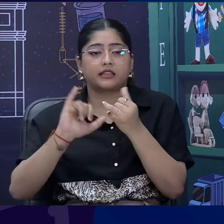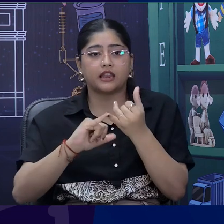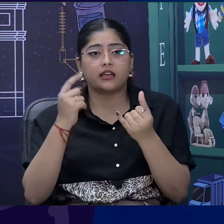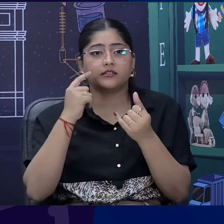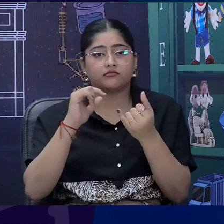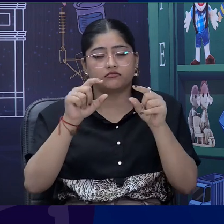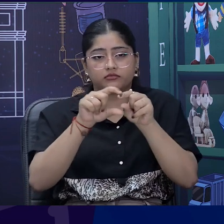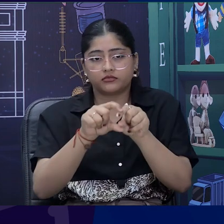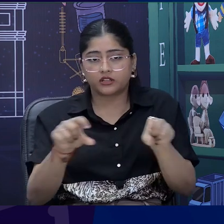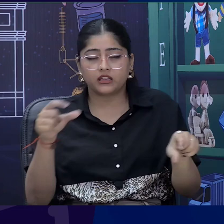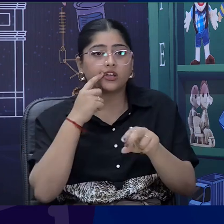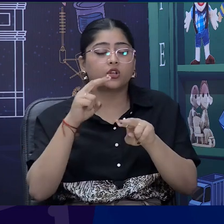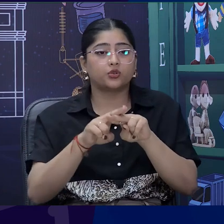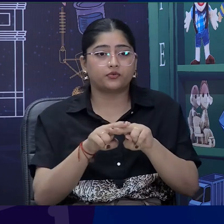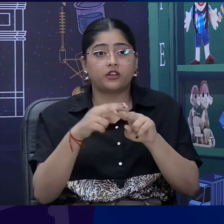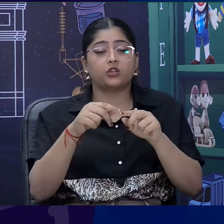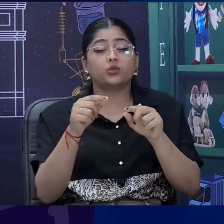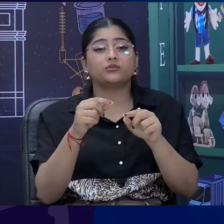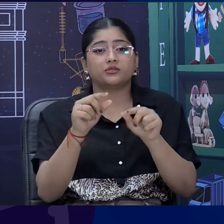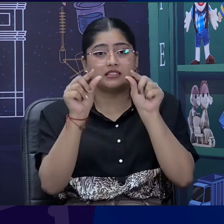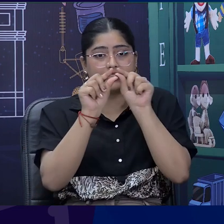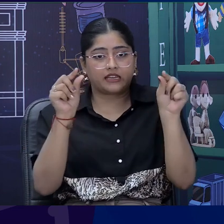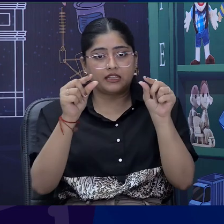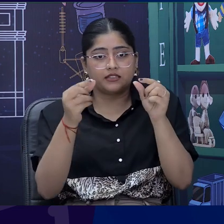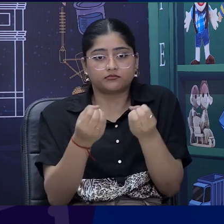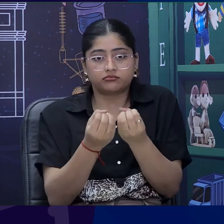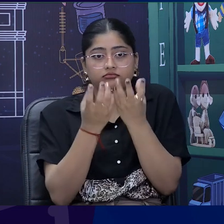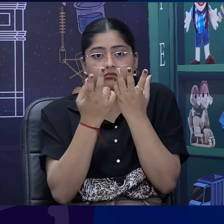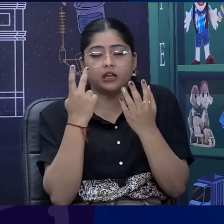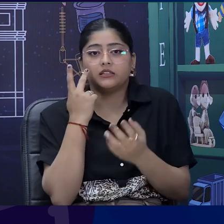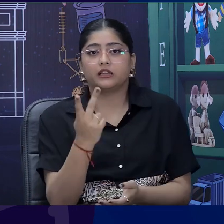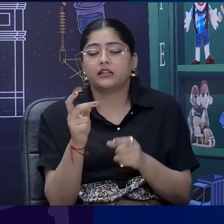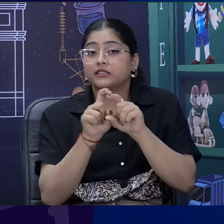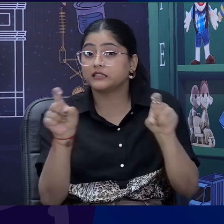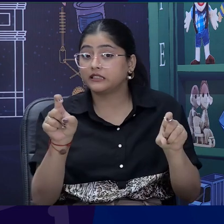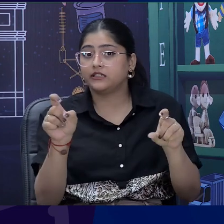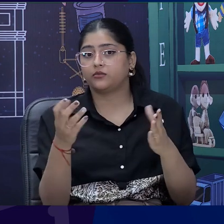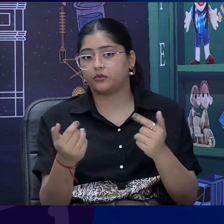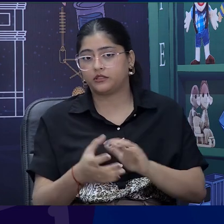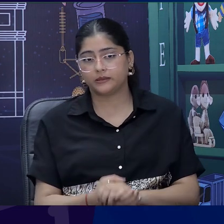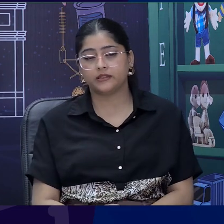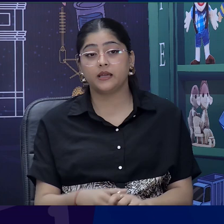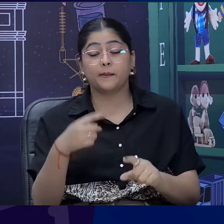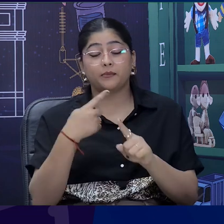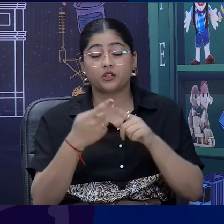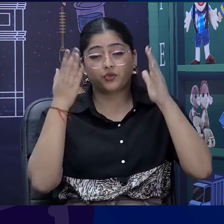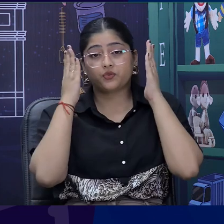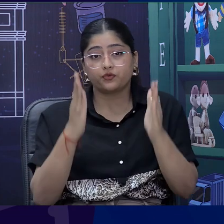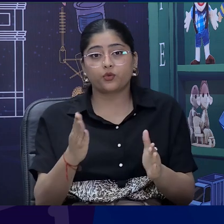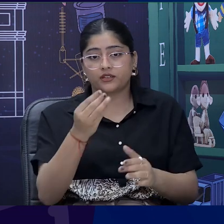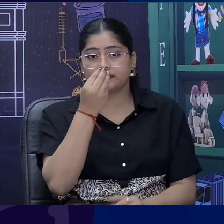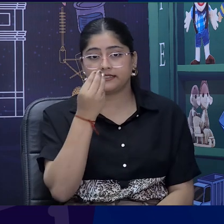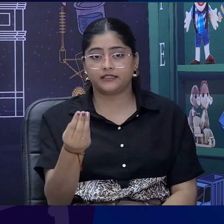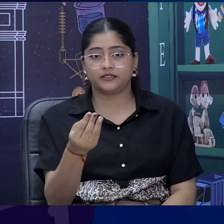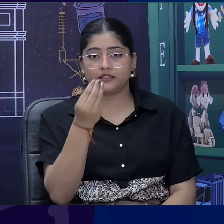glass. Hmm. So, this will enable them to concentrate and focus on that particular line